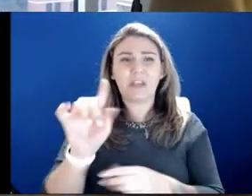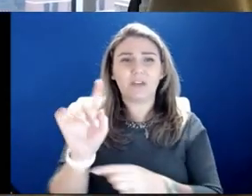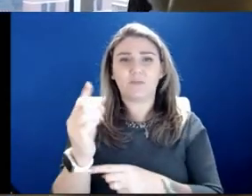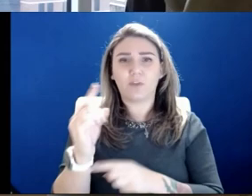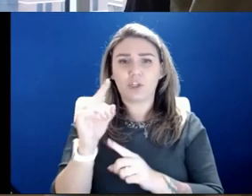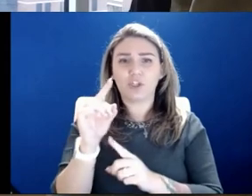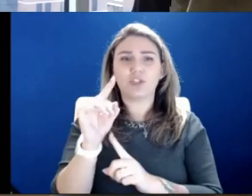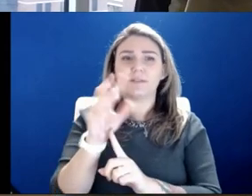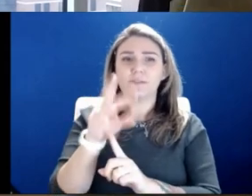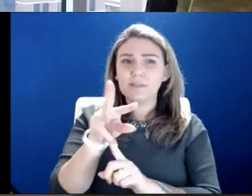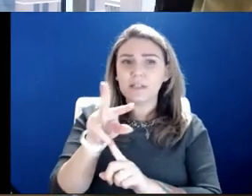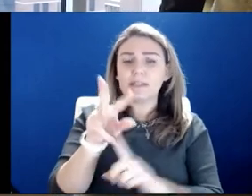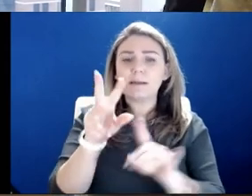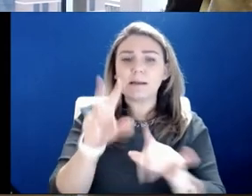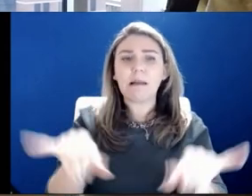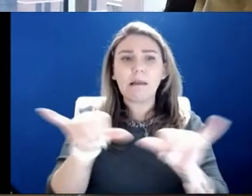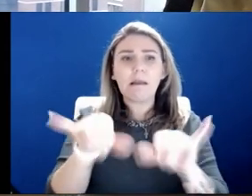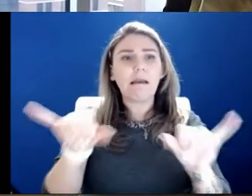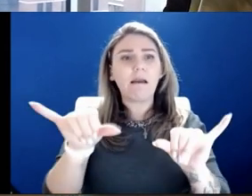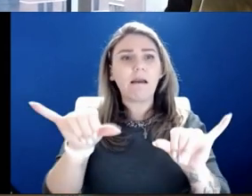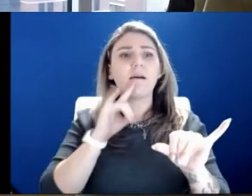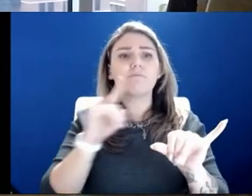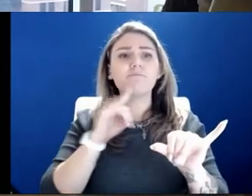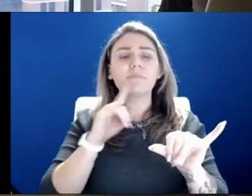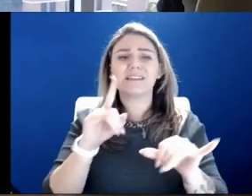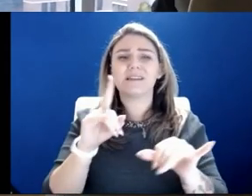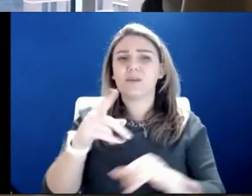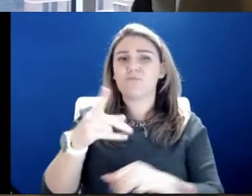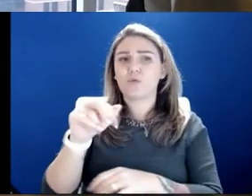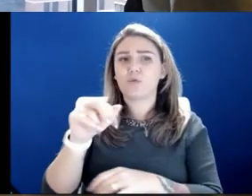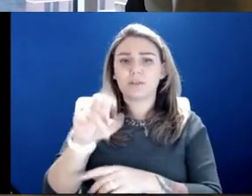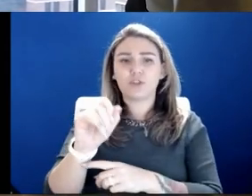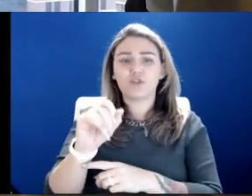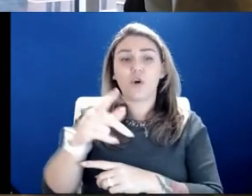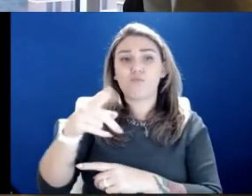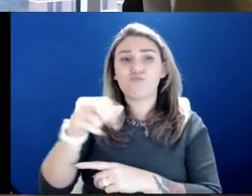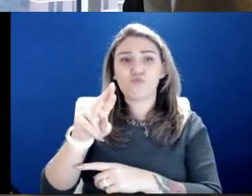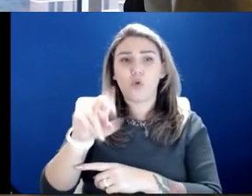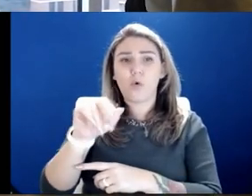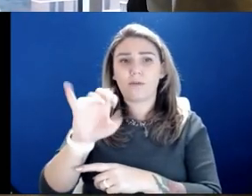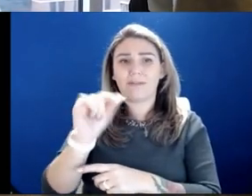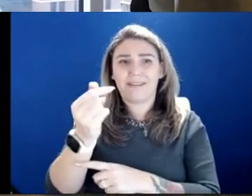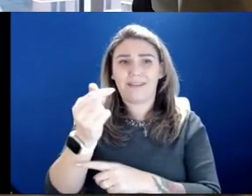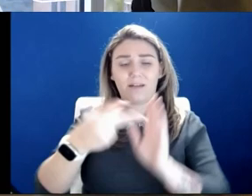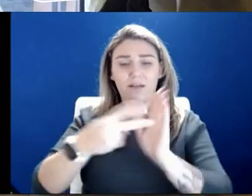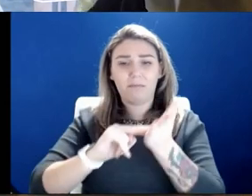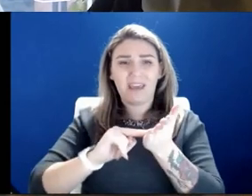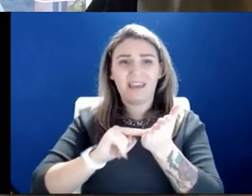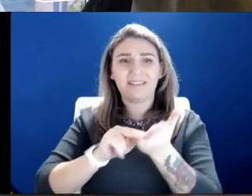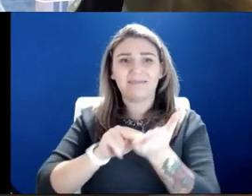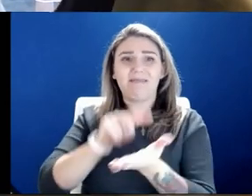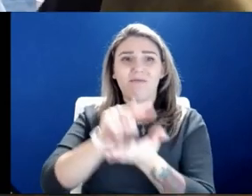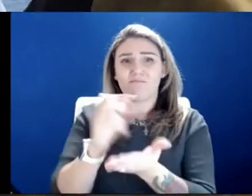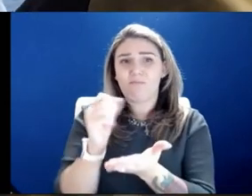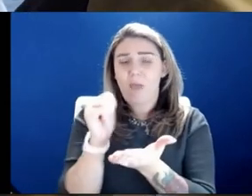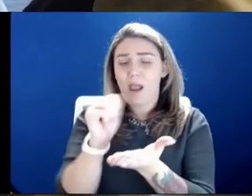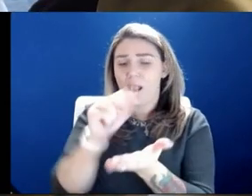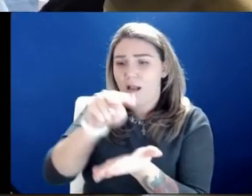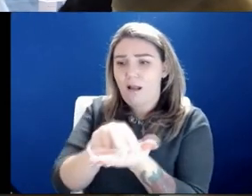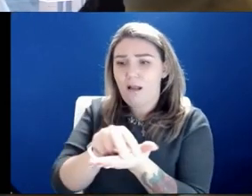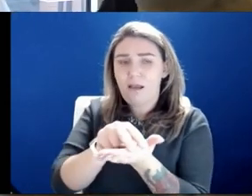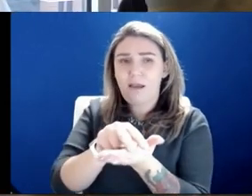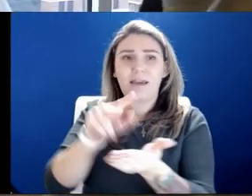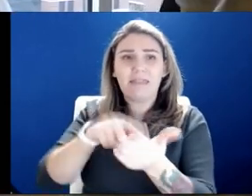procedure called proning. It's the process of turning a patient from their back onto their stomach so that they are lying face down.